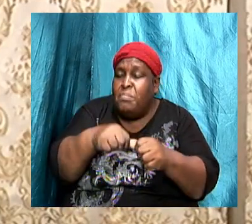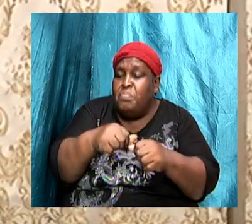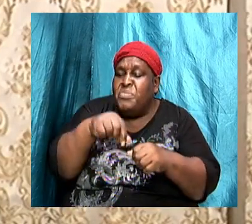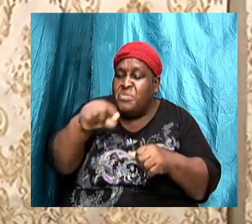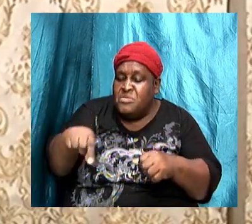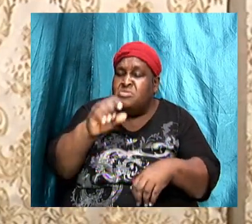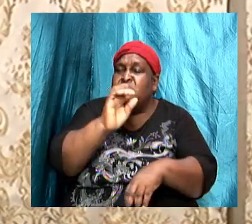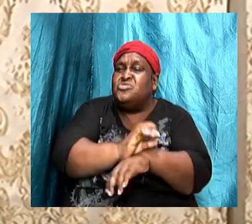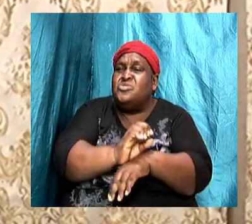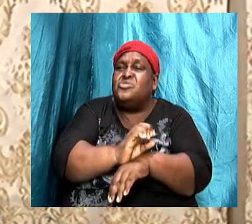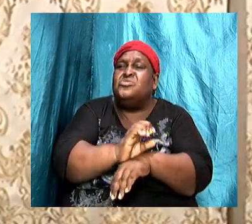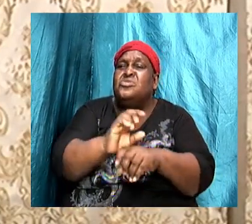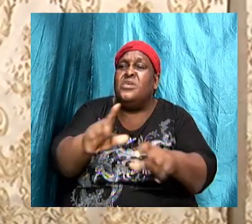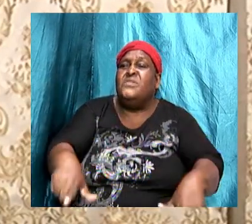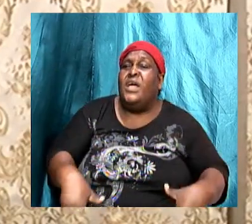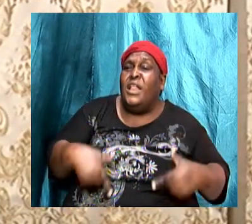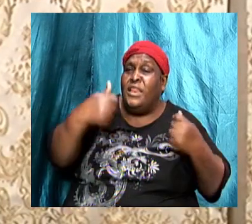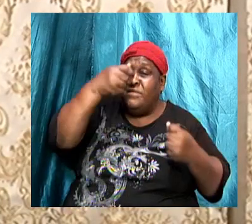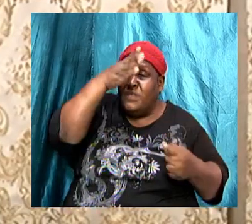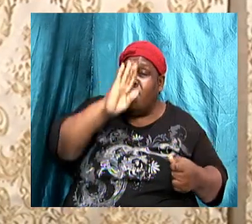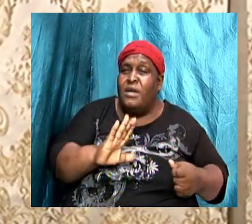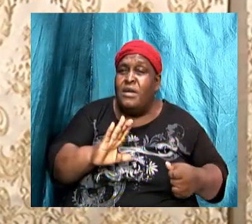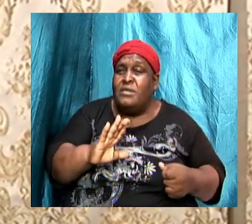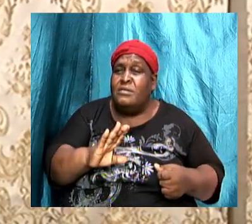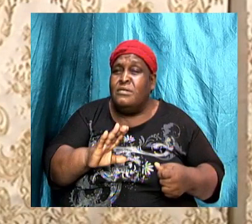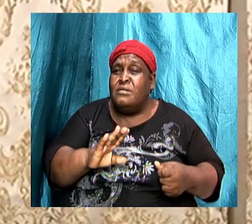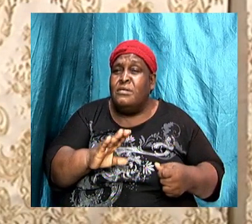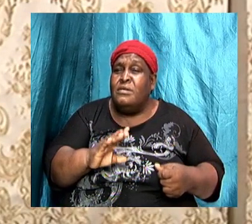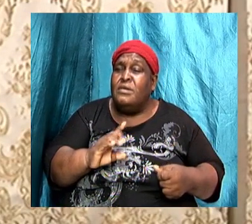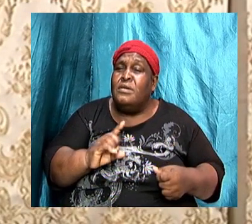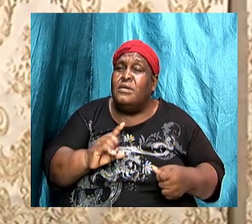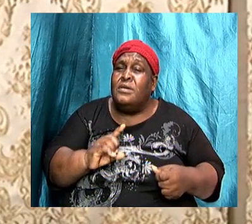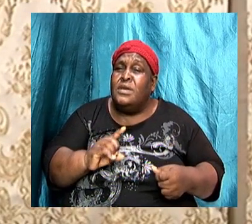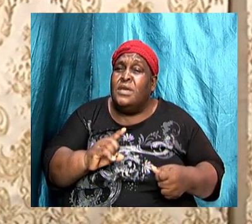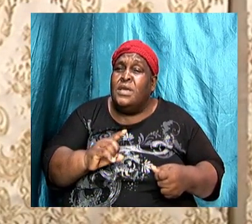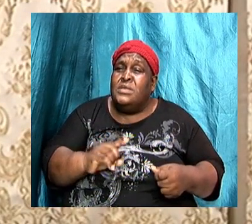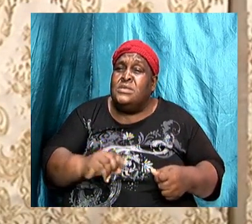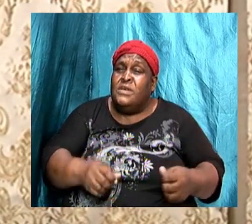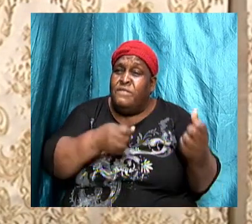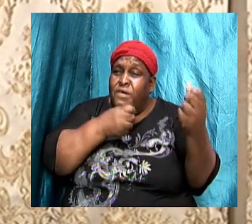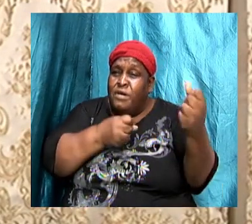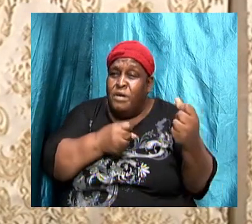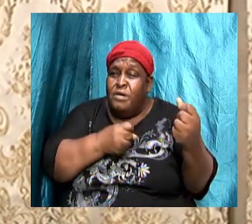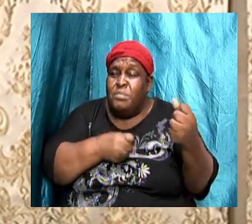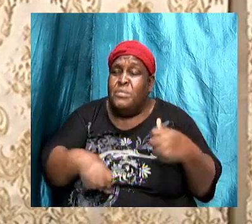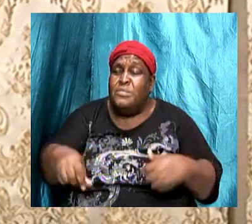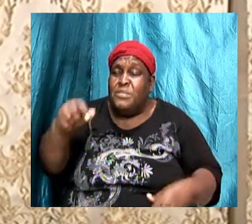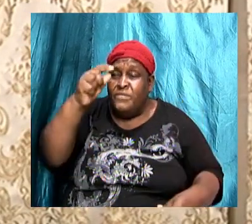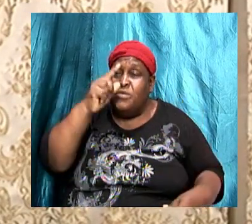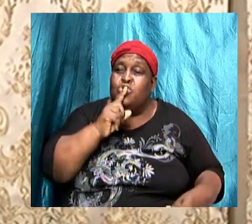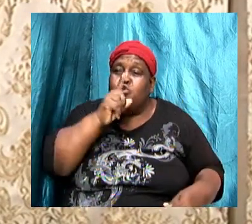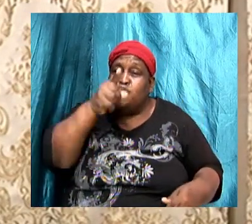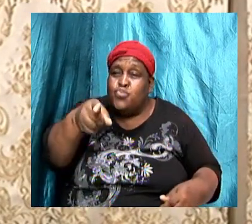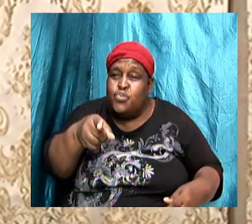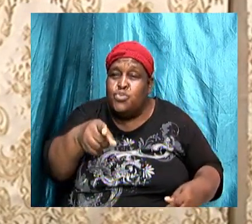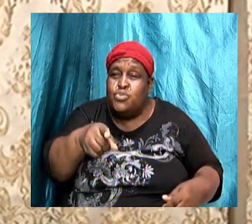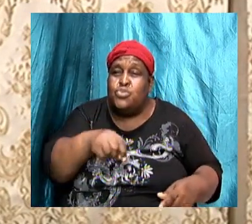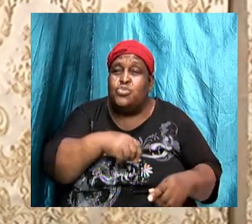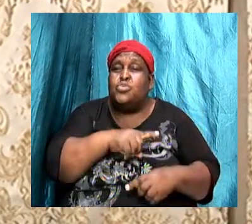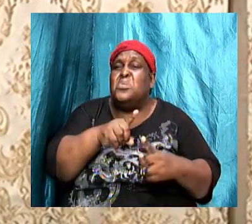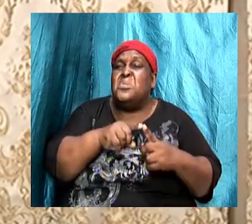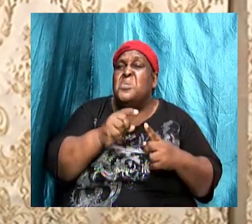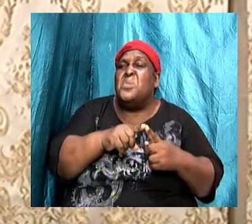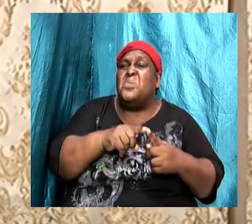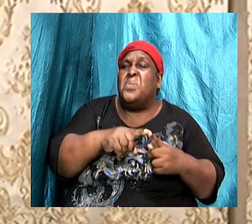the ground and pillar of the truth. Remember that it is the body of Christ. And when Paul did it, he